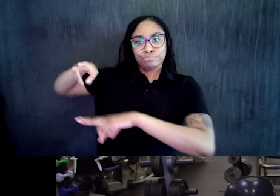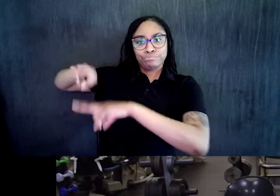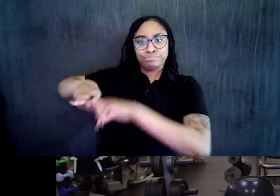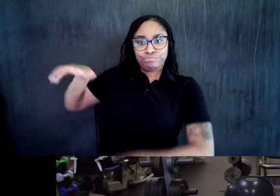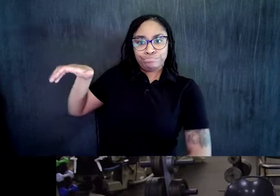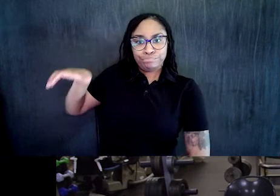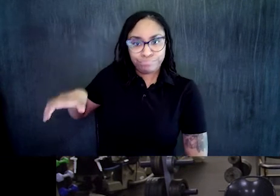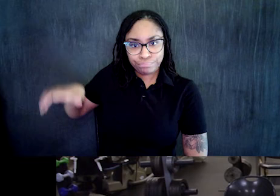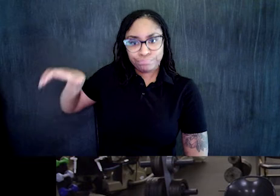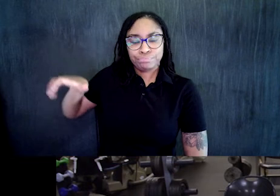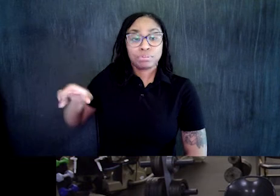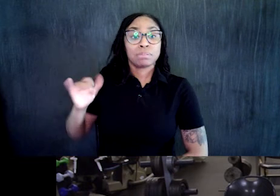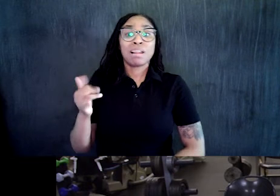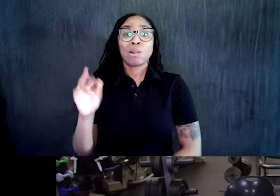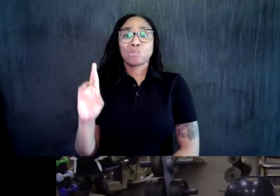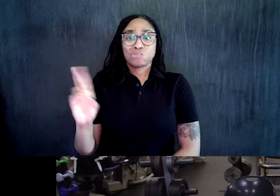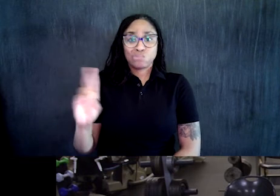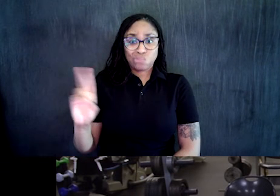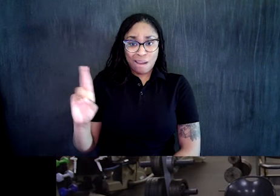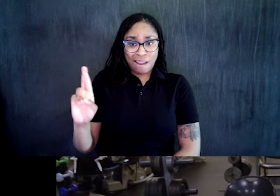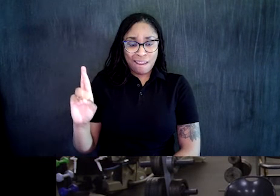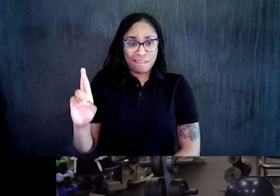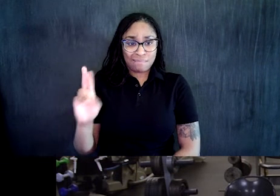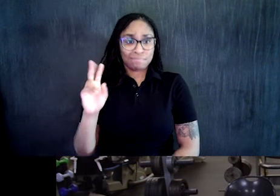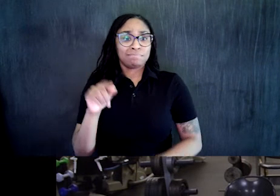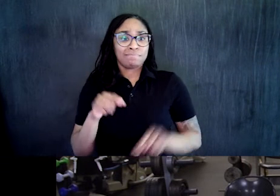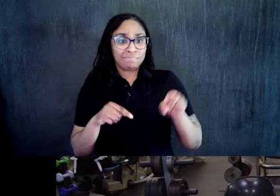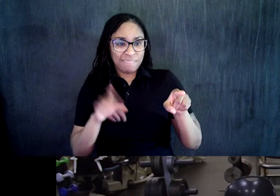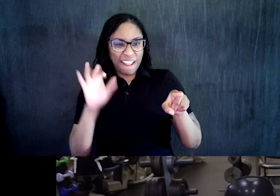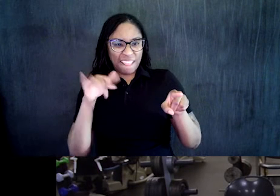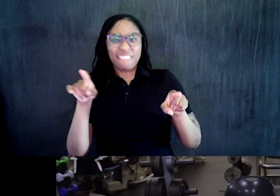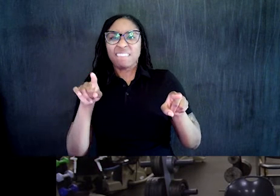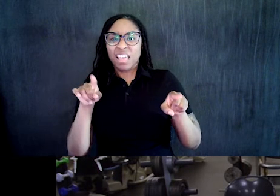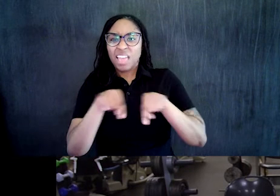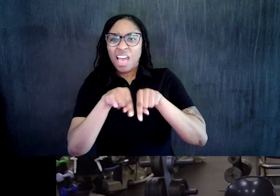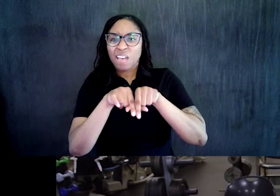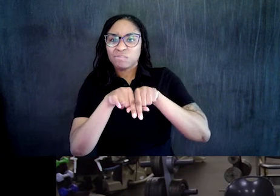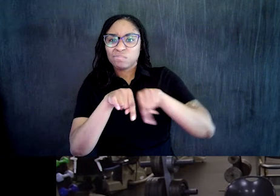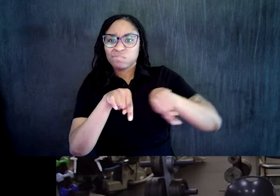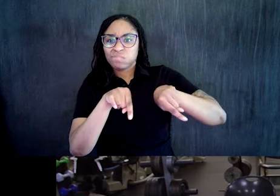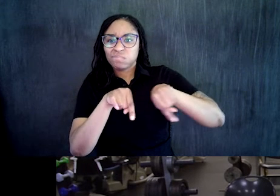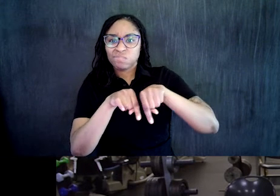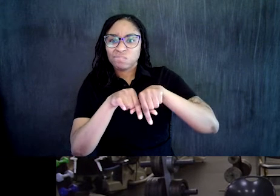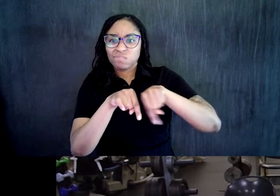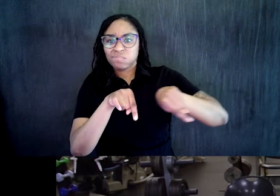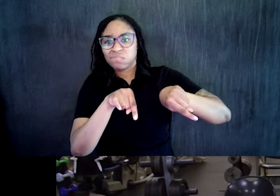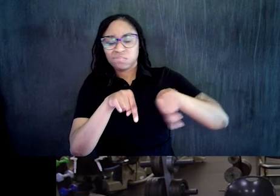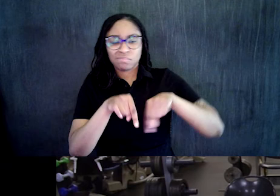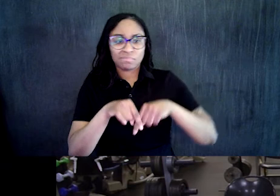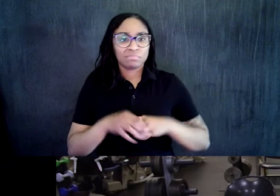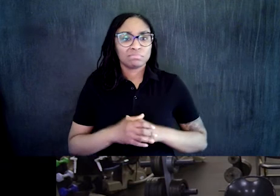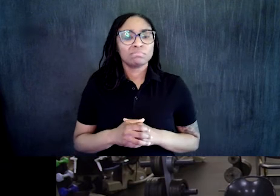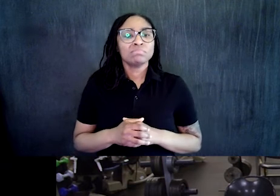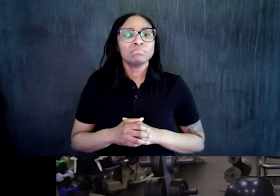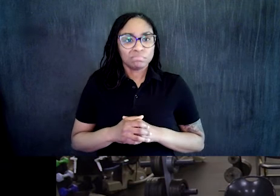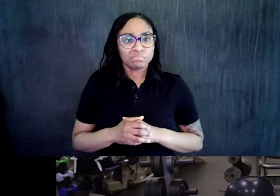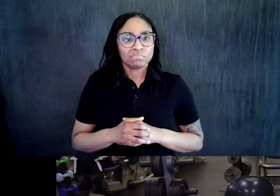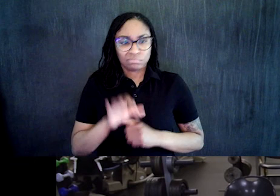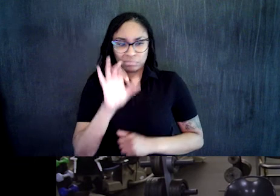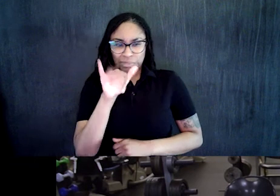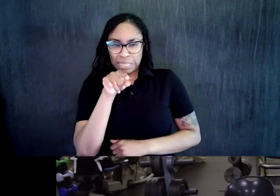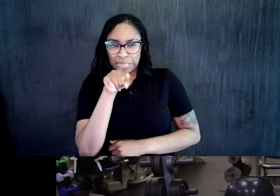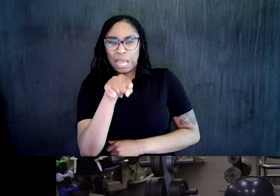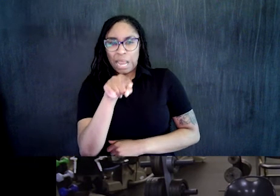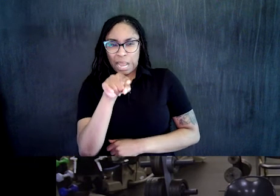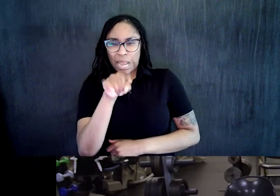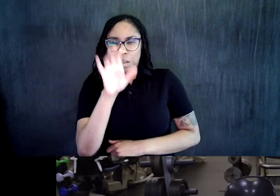Two. And back up. Three. And back up. Nice. Keeping that posture the whole time, right? Head